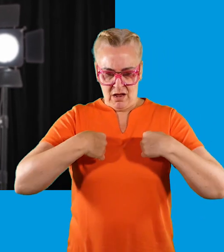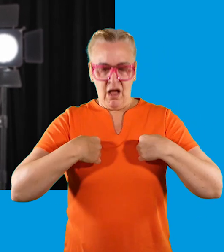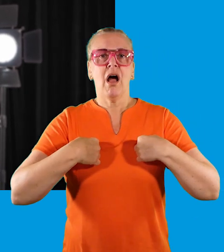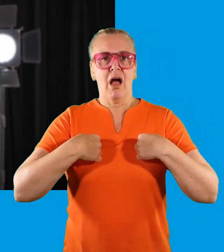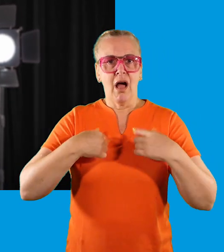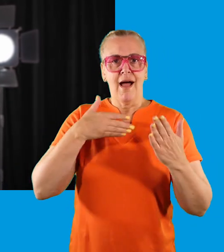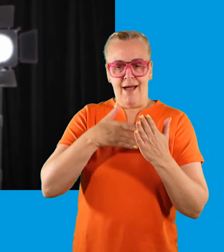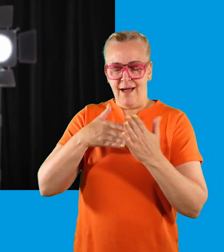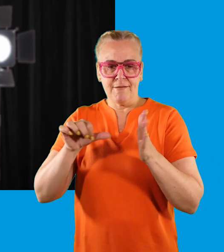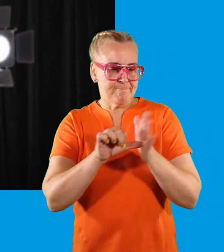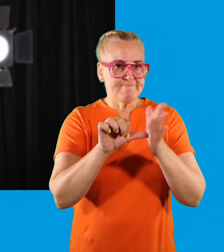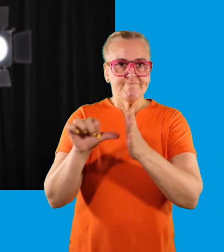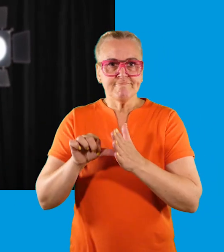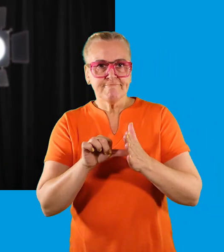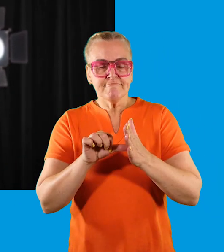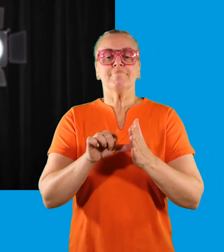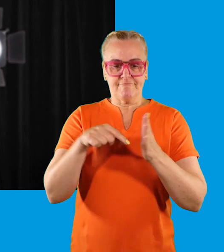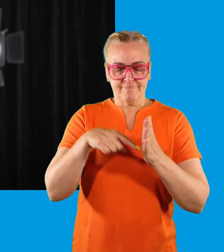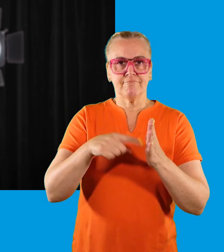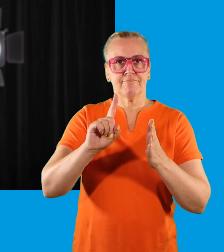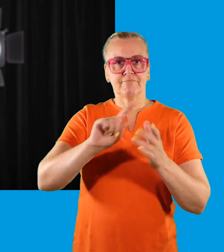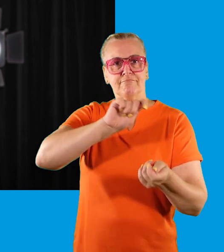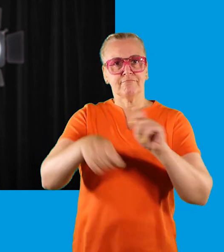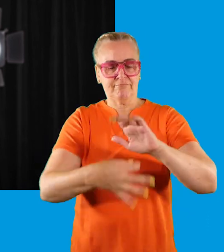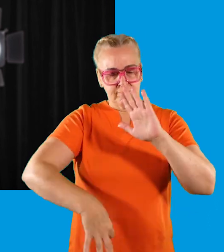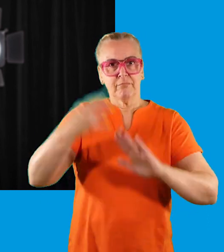barriers and improve welfare and inclusion.